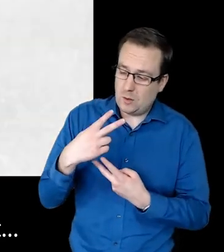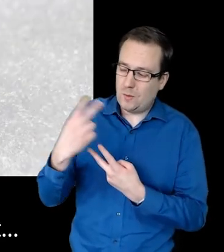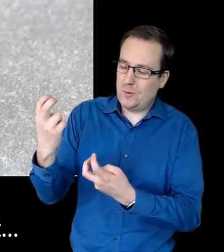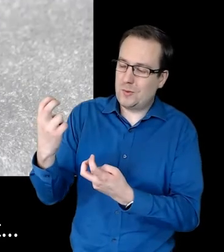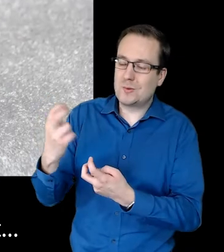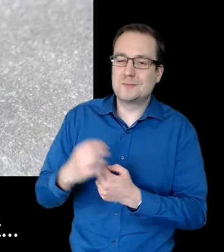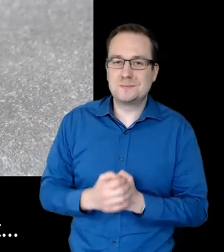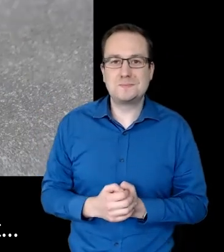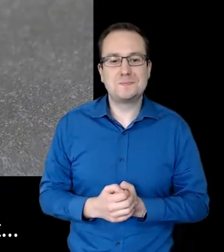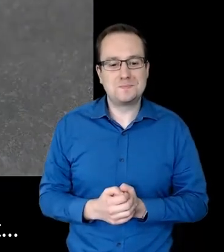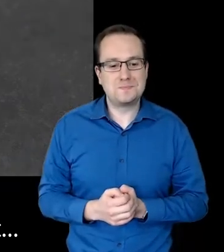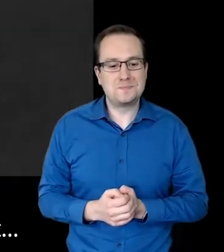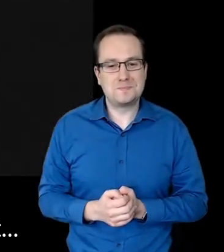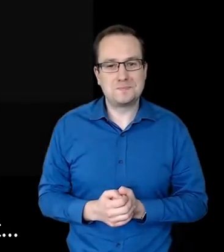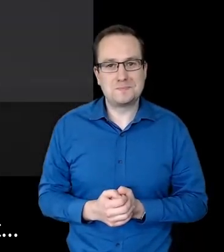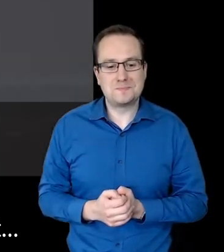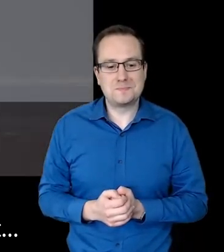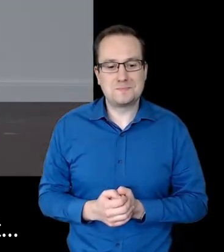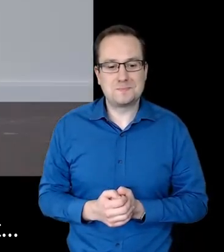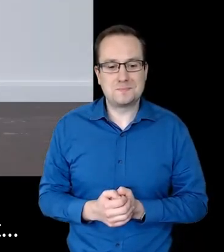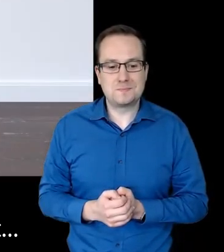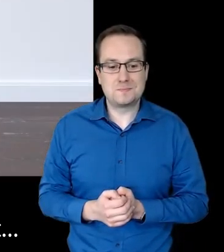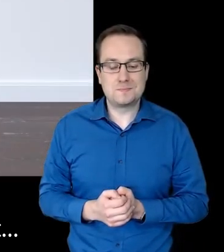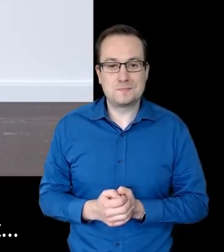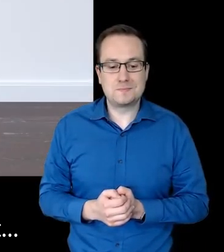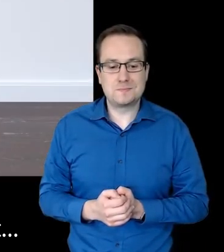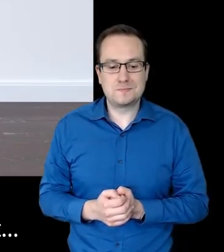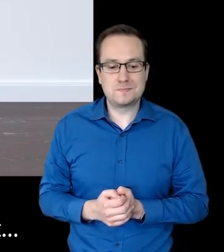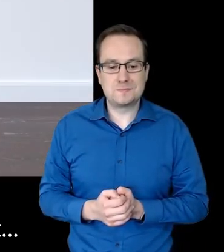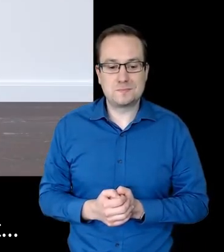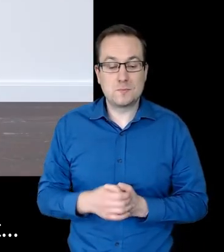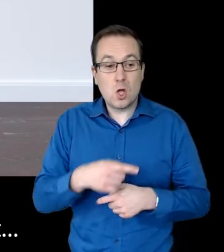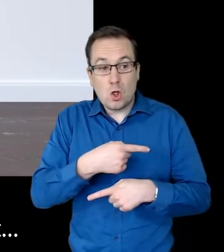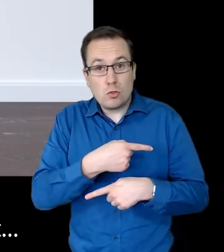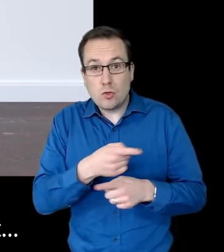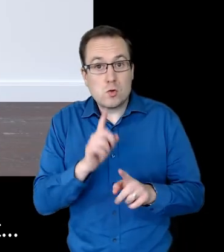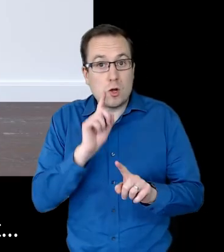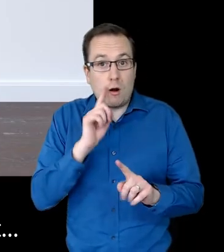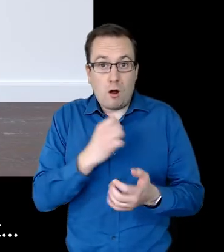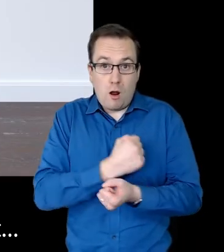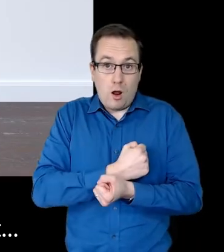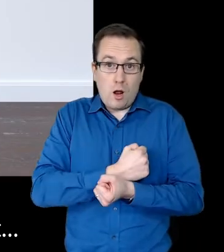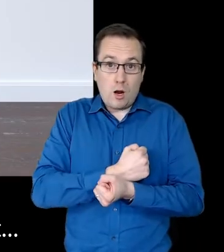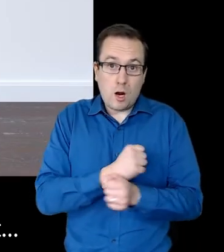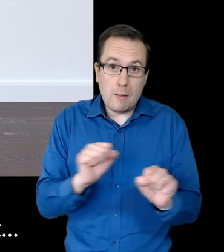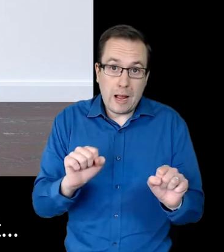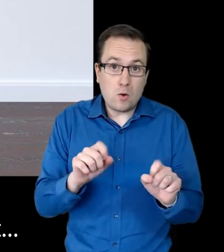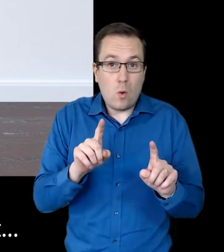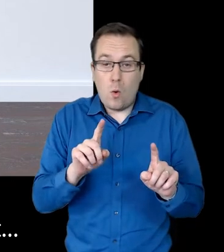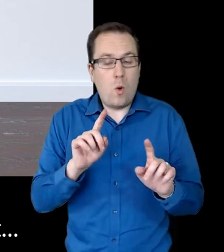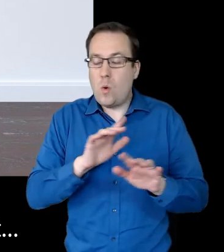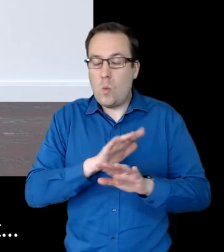Let us pray. We pray. pray for those who cannot or will not come out.